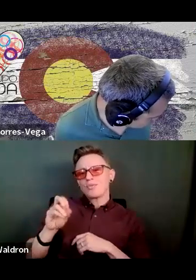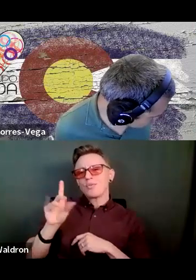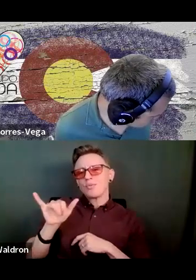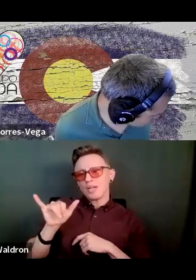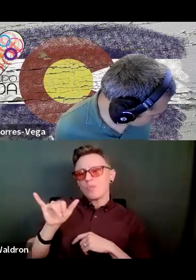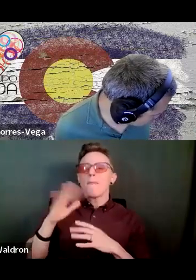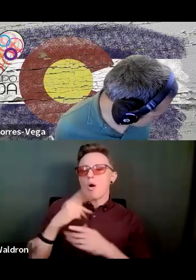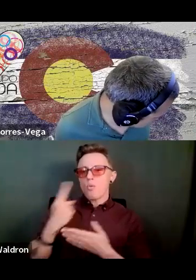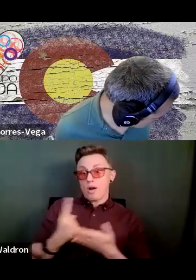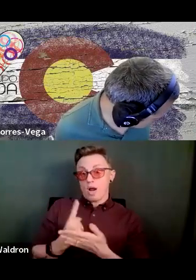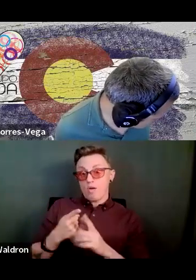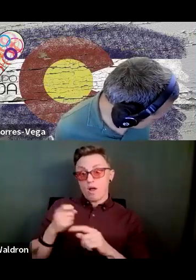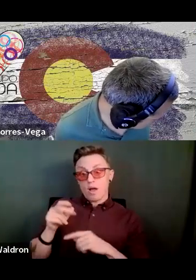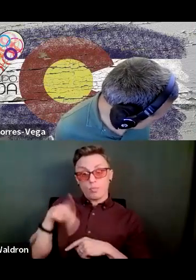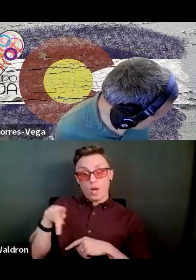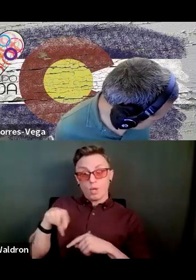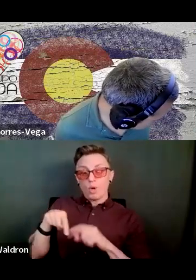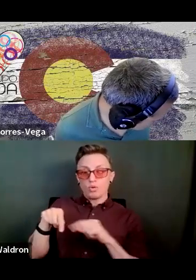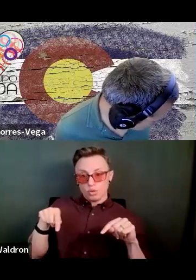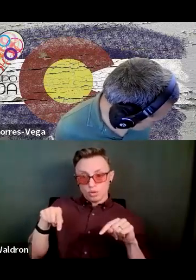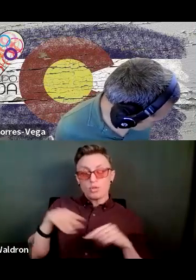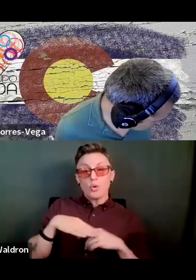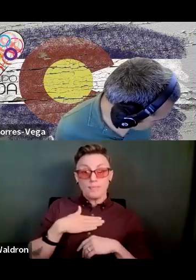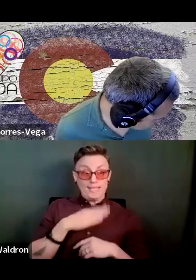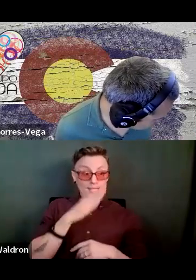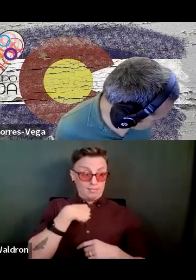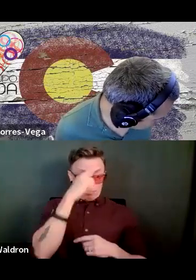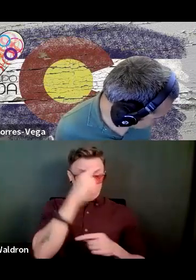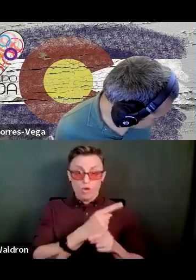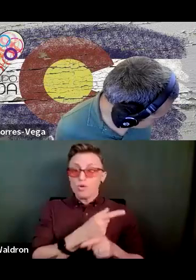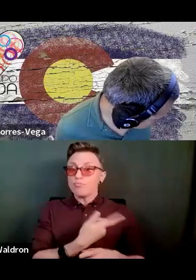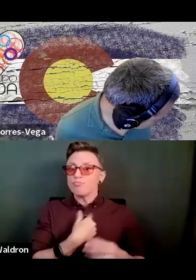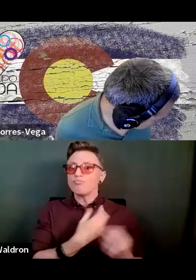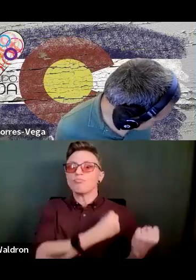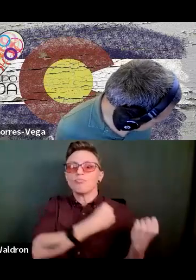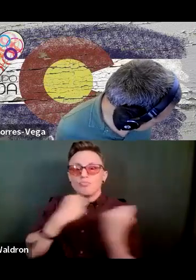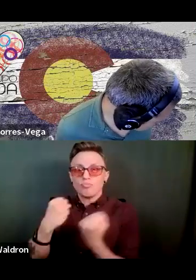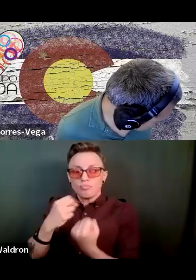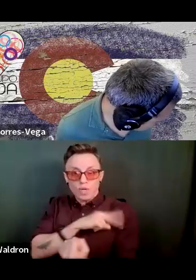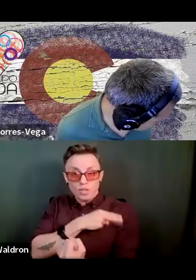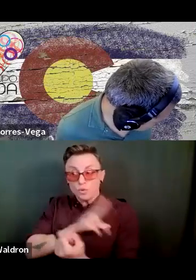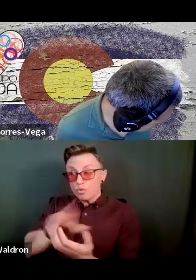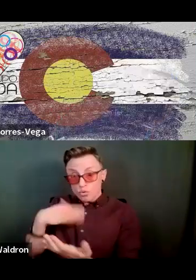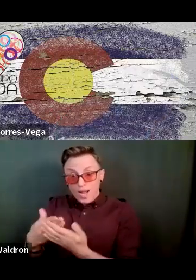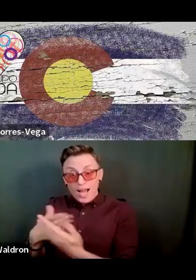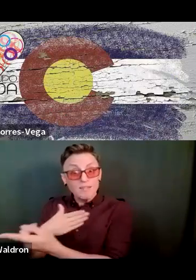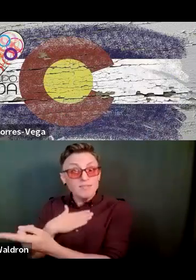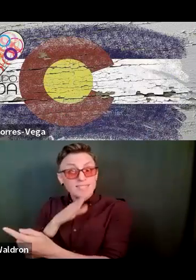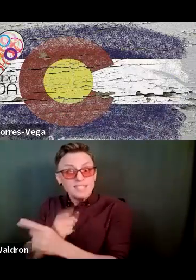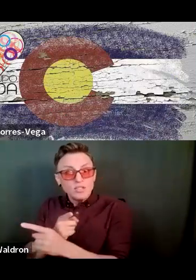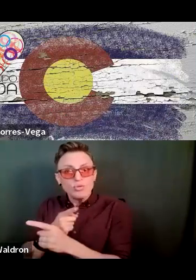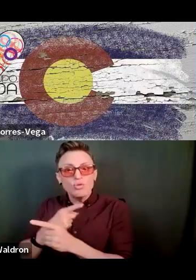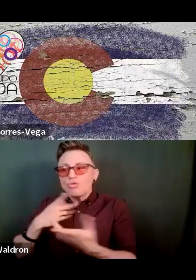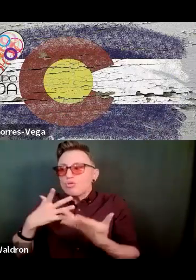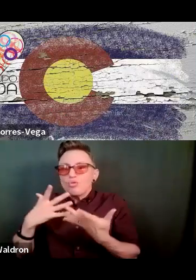from Pueblo. We, we drove to the hospital, my brother and myself. And when we got there, my sister was laying in a pool of blood